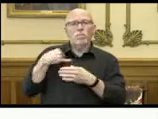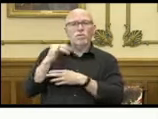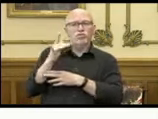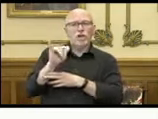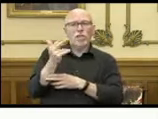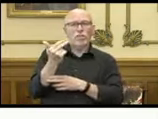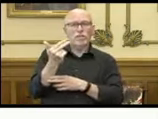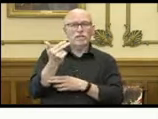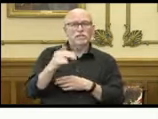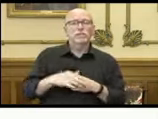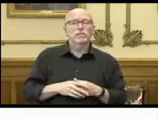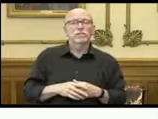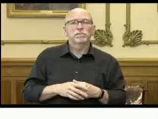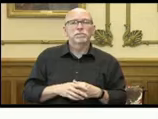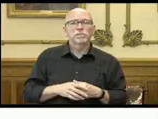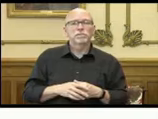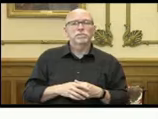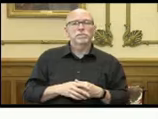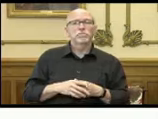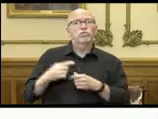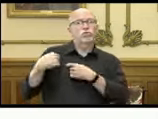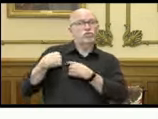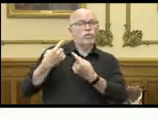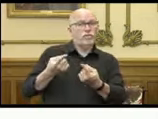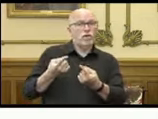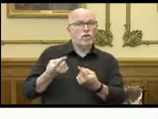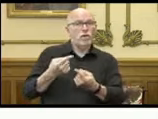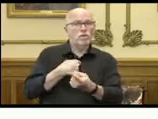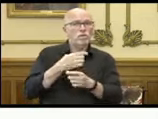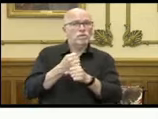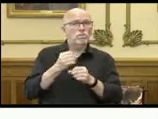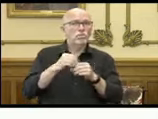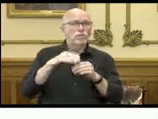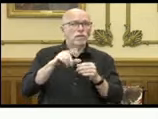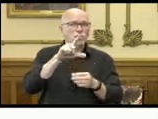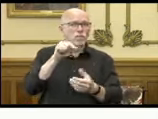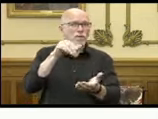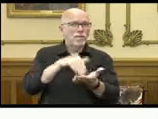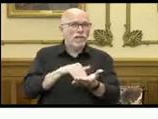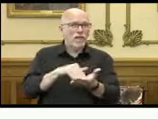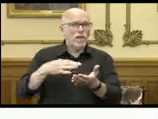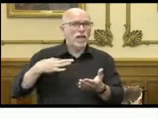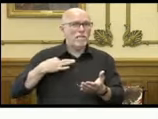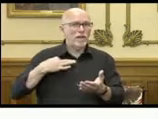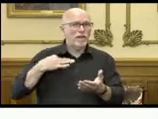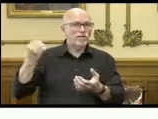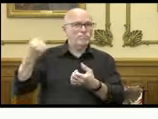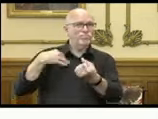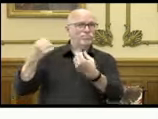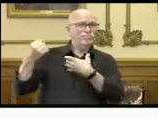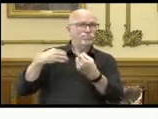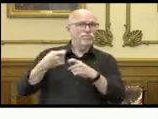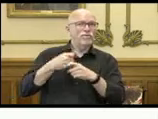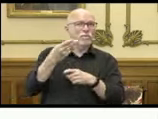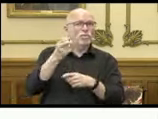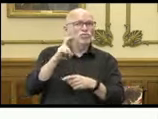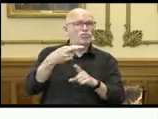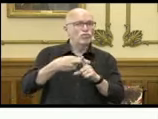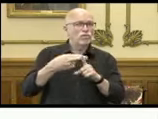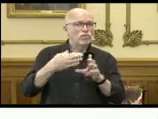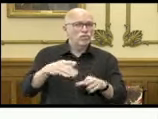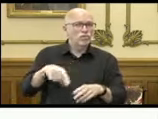13th. So far, we've received more than 20,000 applications submitted from Hoosier renters.